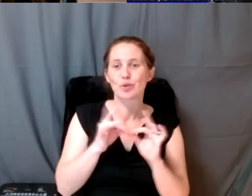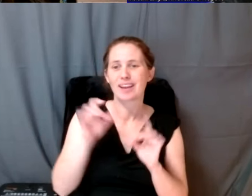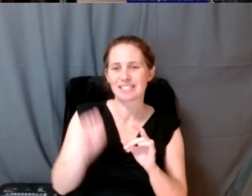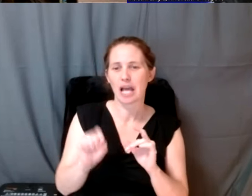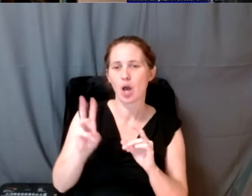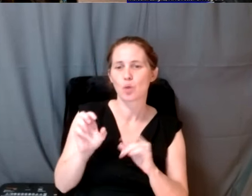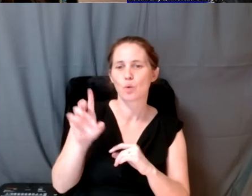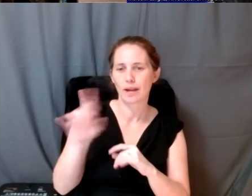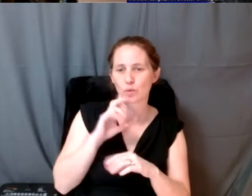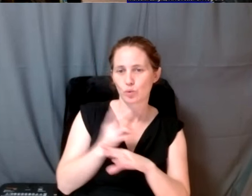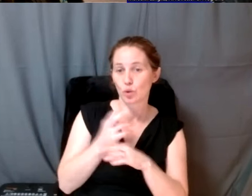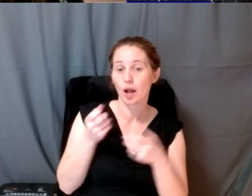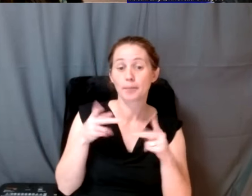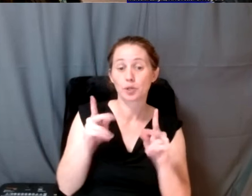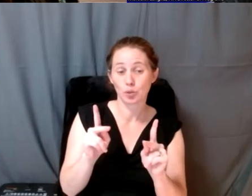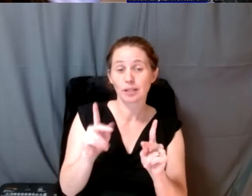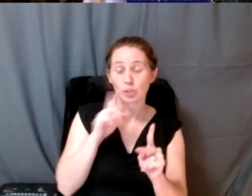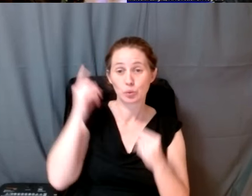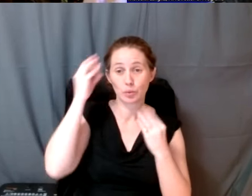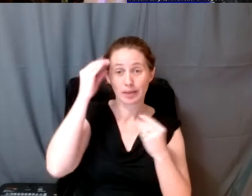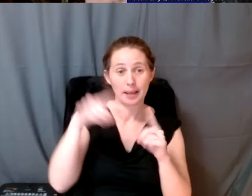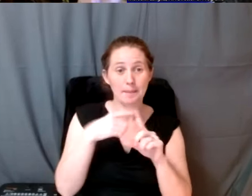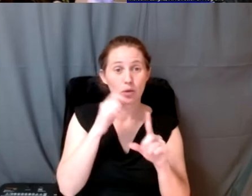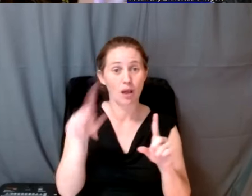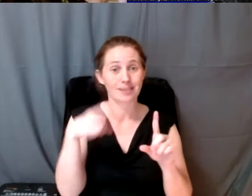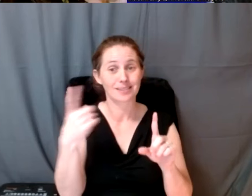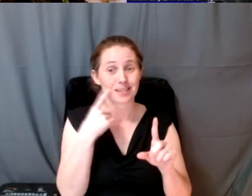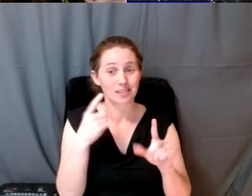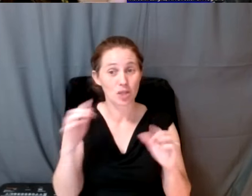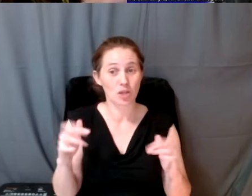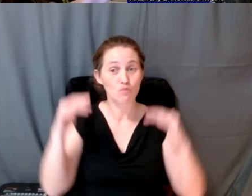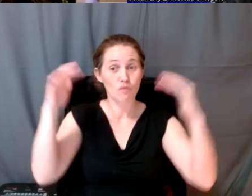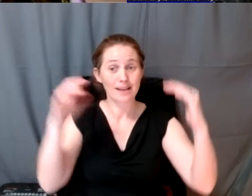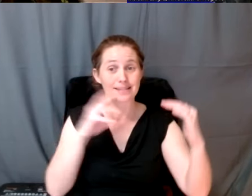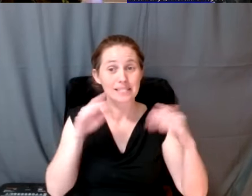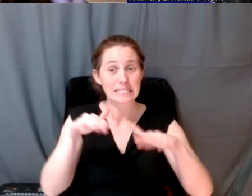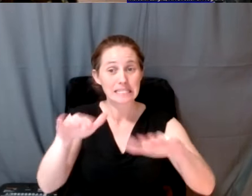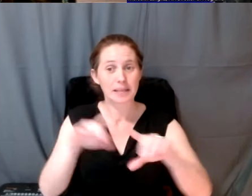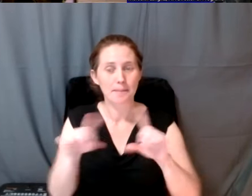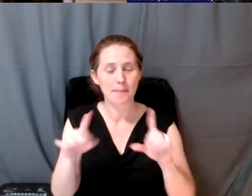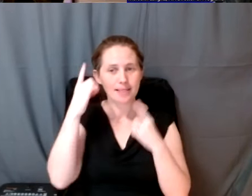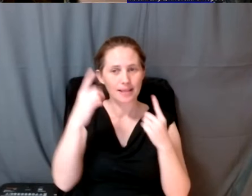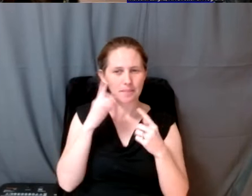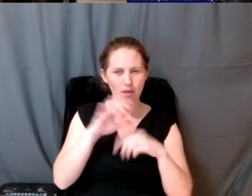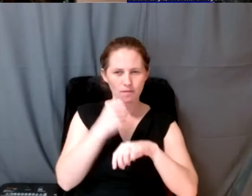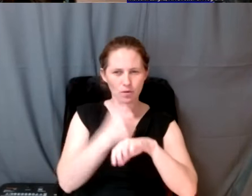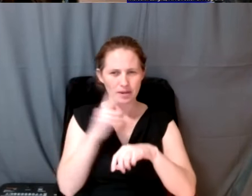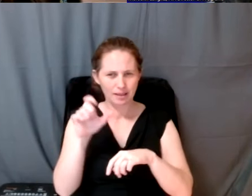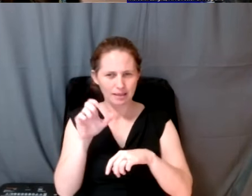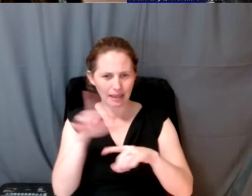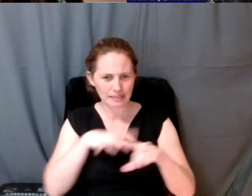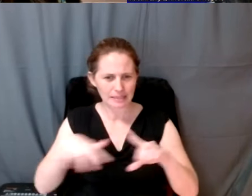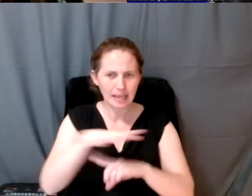used as well as an opportunity to think about not just those rising sea levels, but thinking about the formation of that landscape